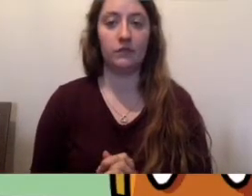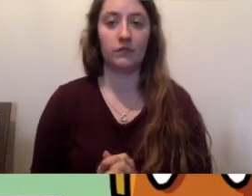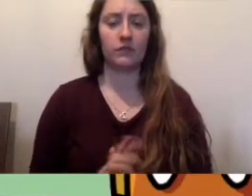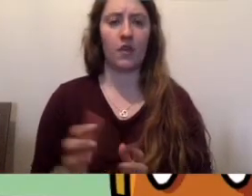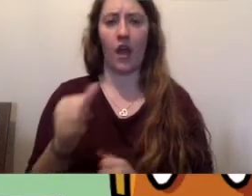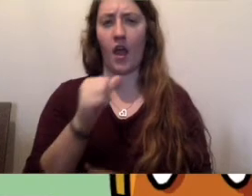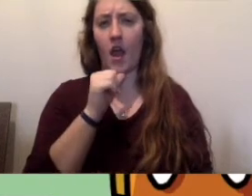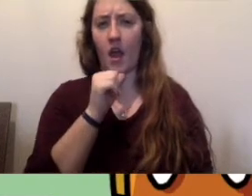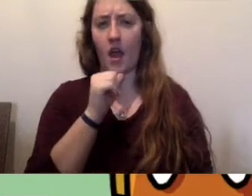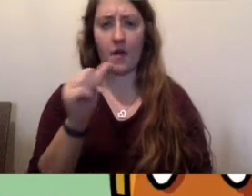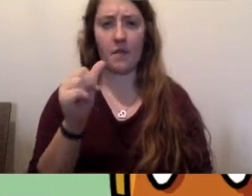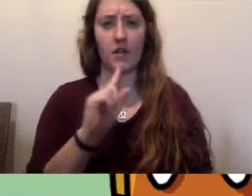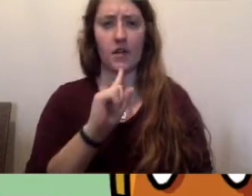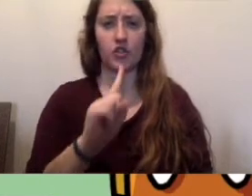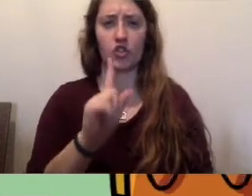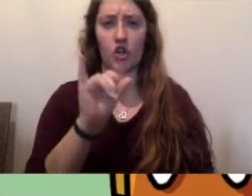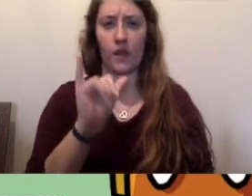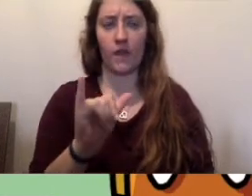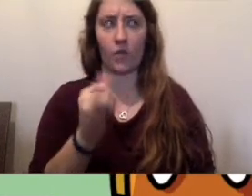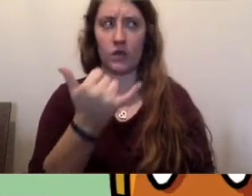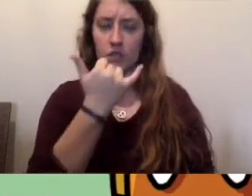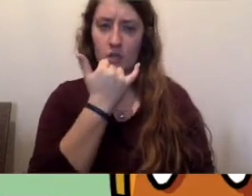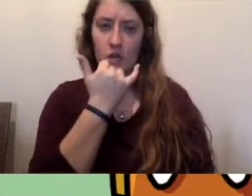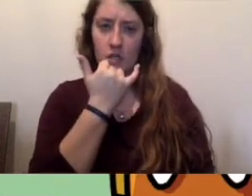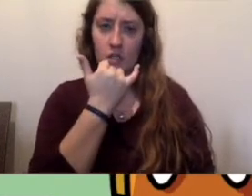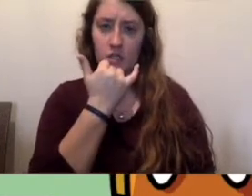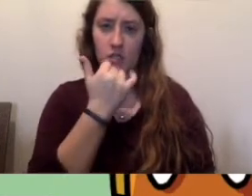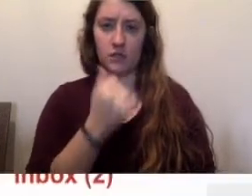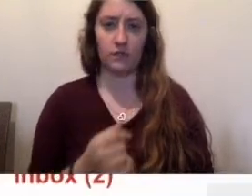I'm not sure that was an accident.